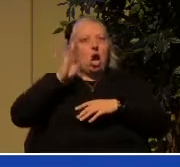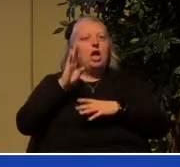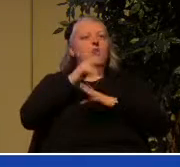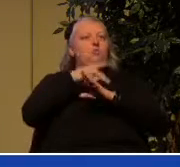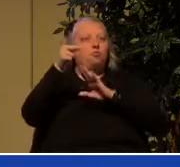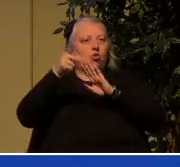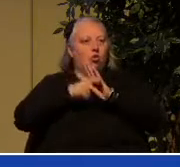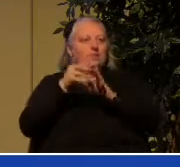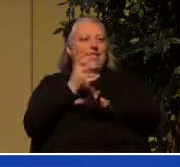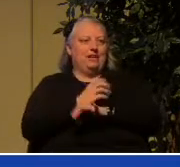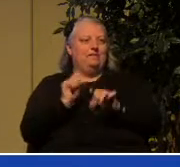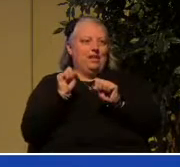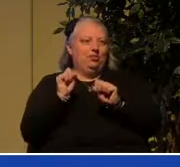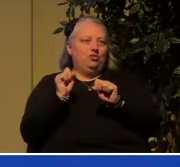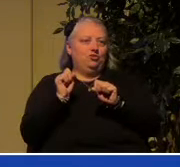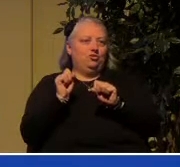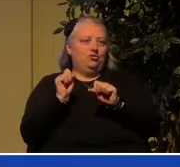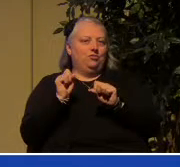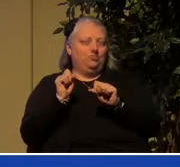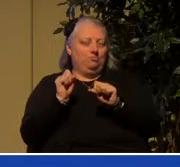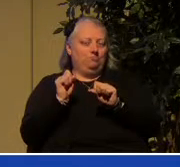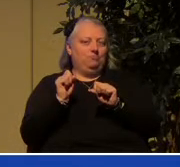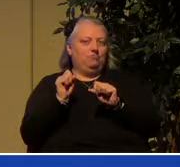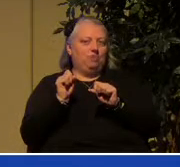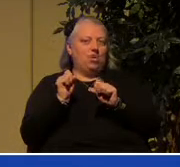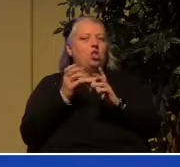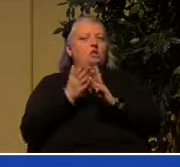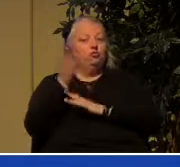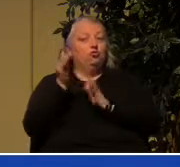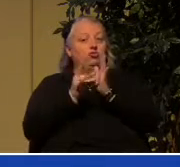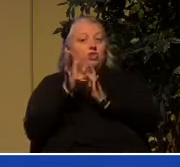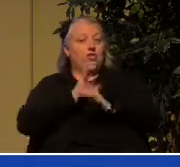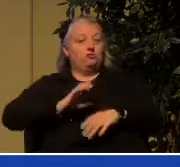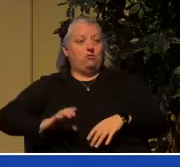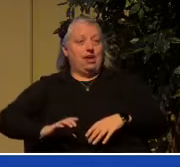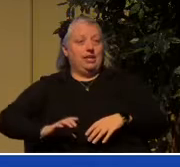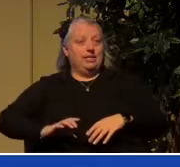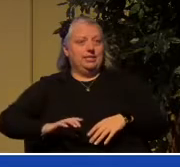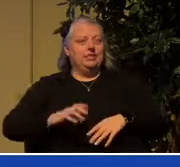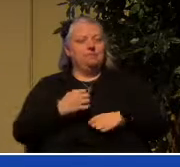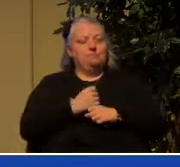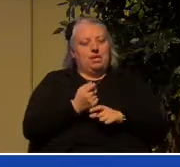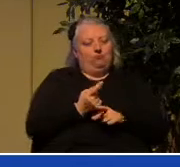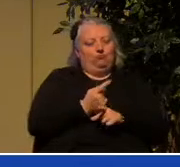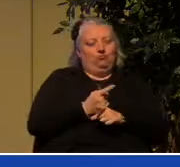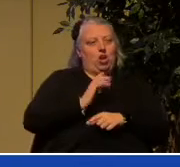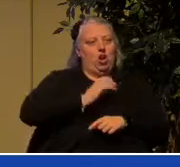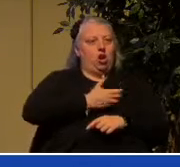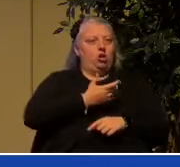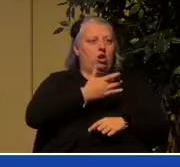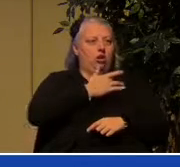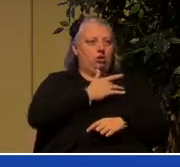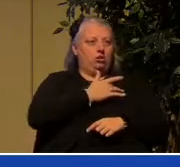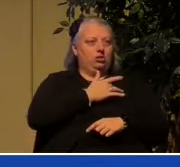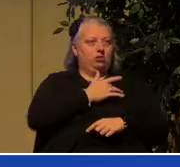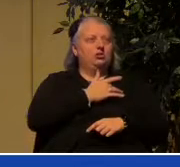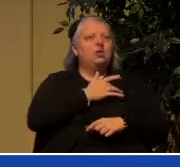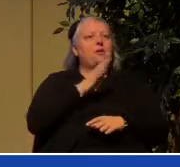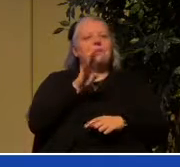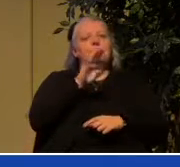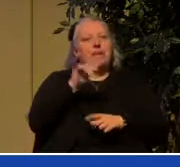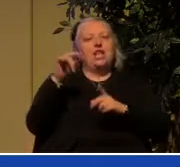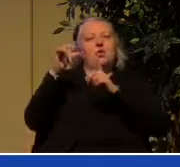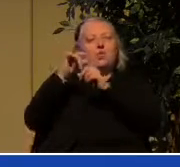Jesus Christ appropriated appropriated in our hearts by the word of his